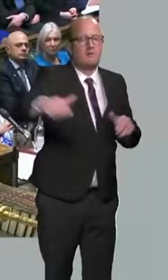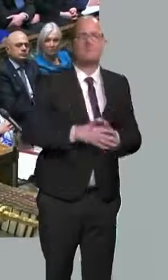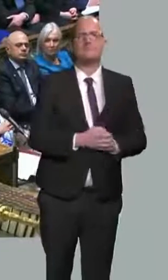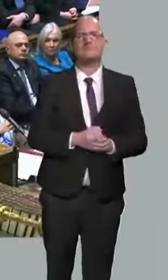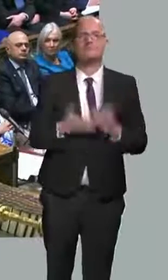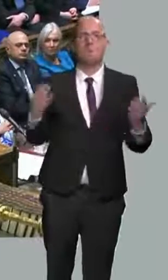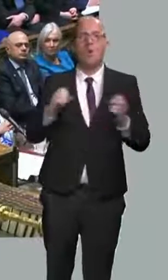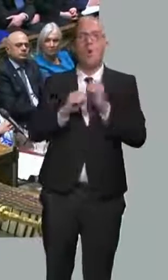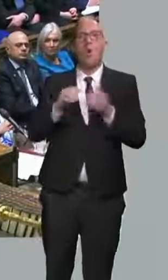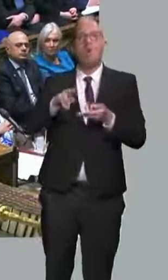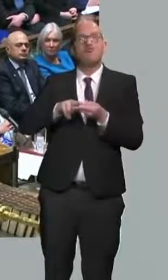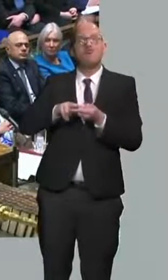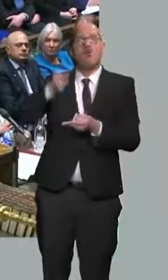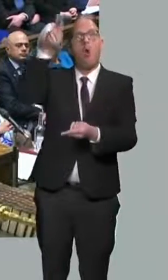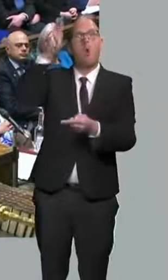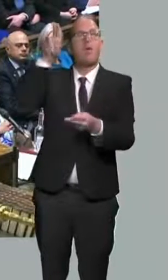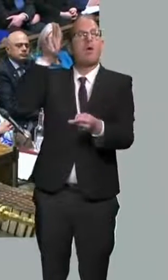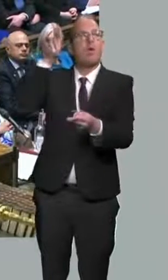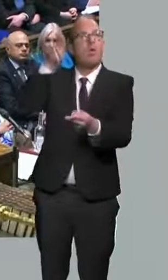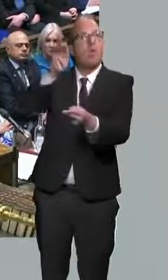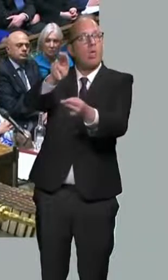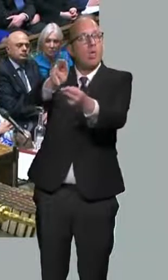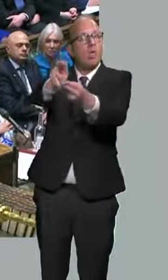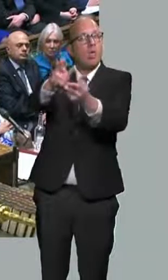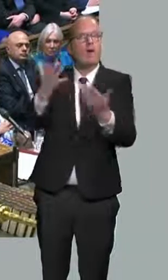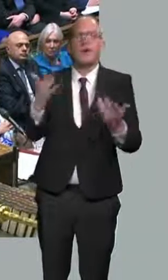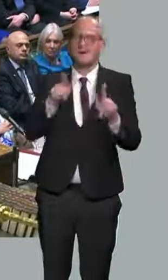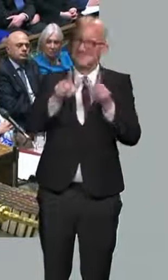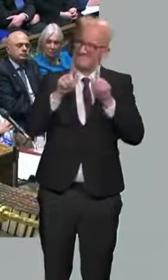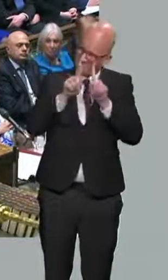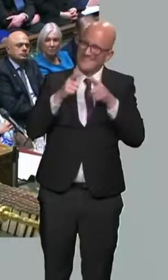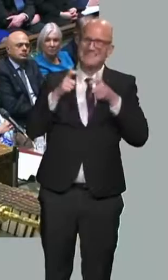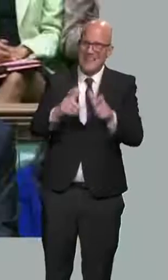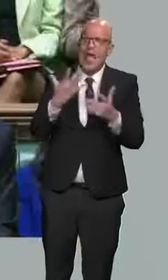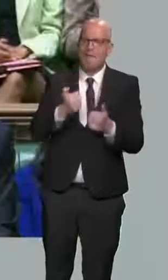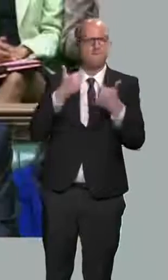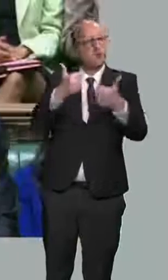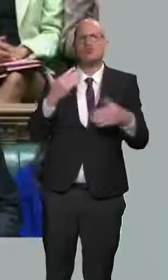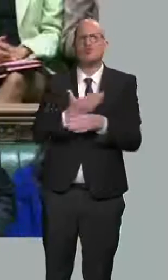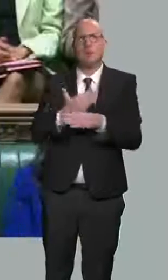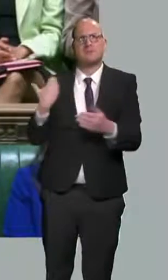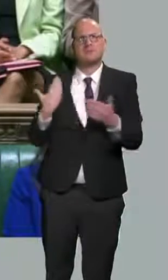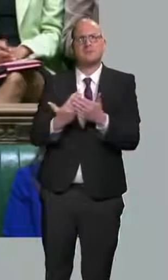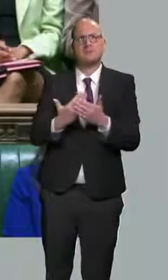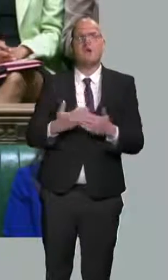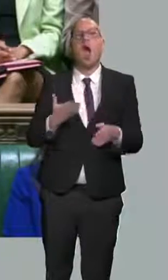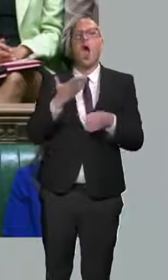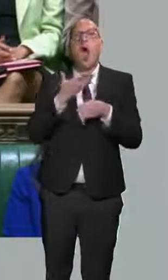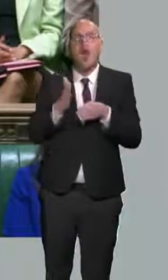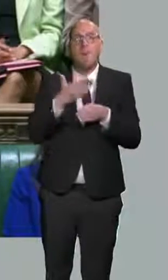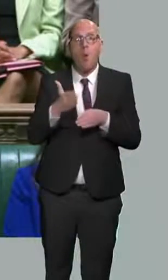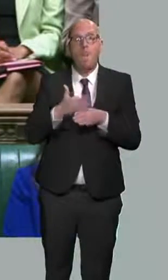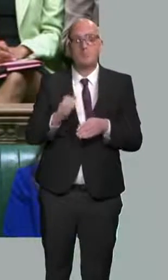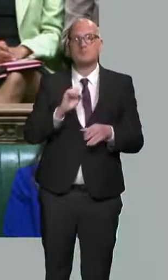growth outlook has not affected our strong jobs performance. Unemployment is now forecast to be lower